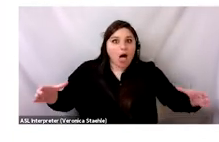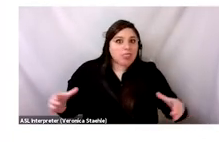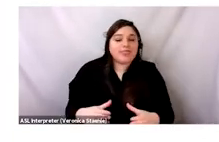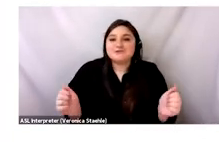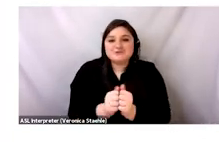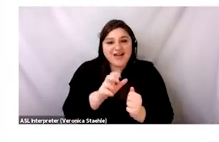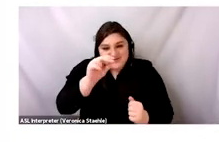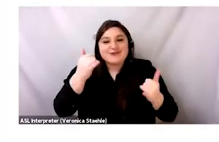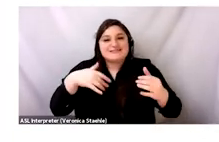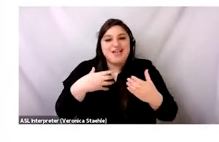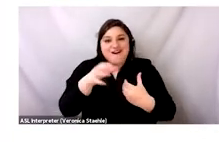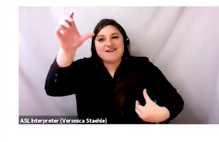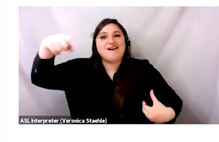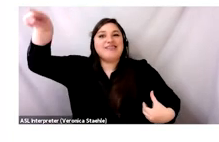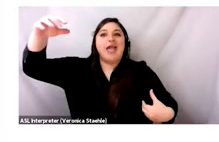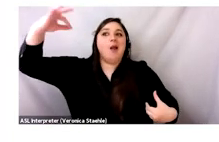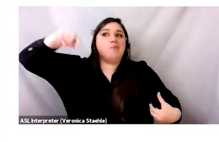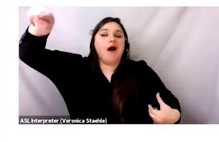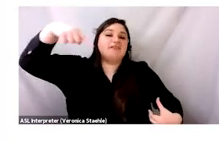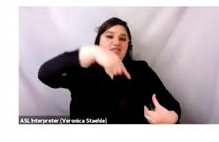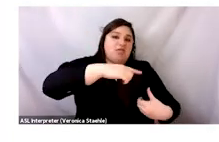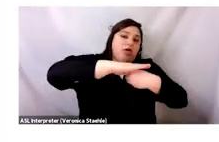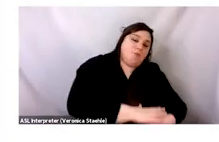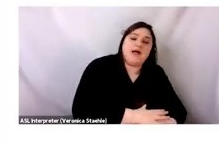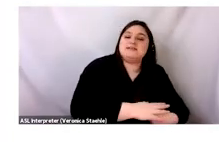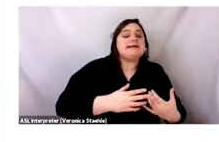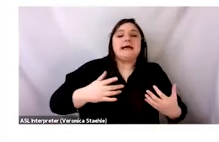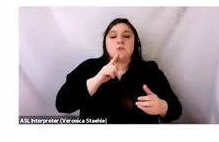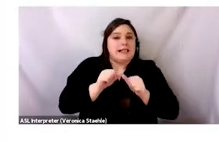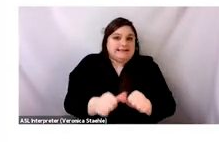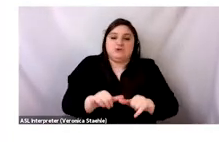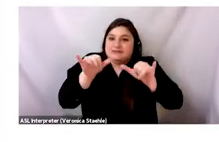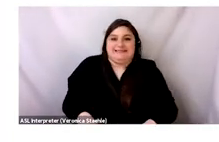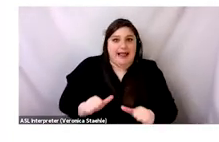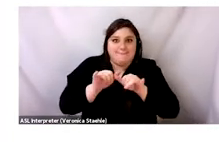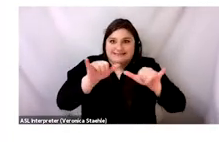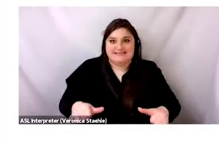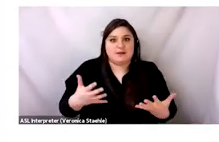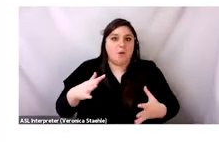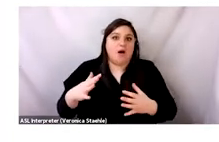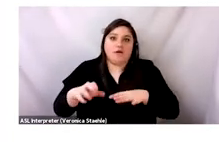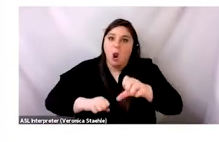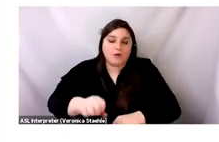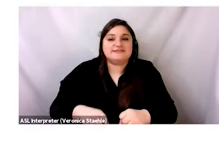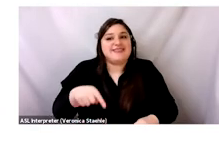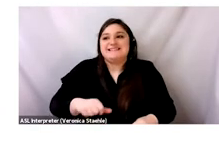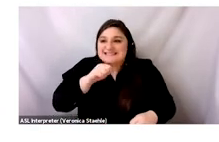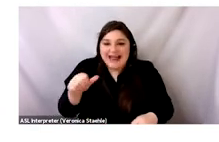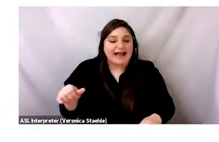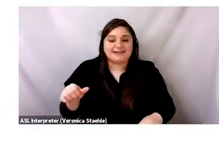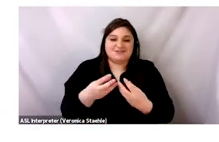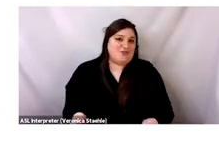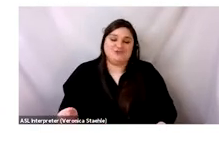quote-unquote, modern solutions and quote-unquote traditional markets like Contamonso that really just only perpetuates colonial power dynamics